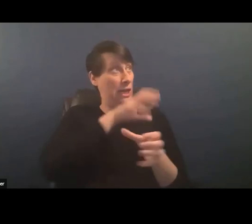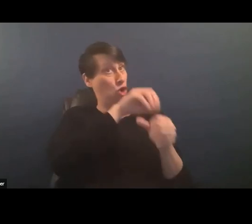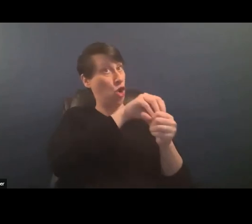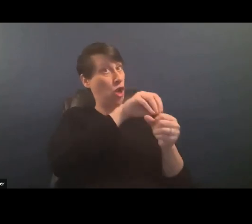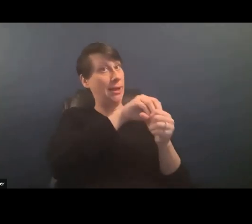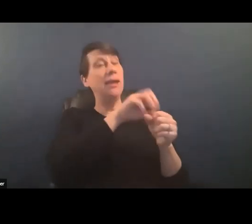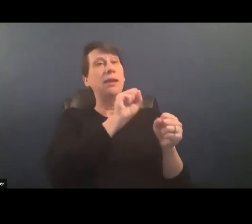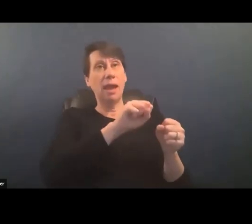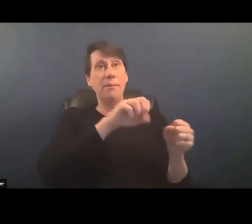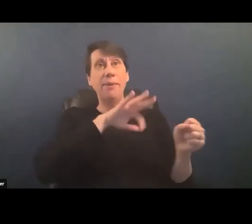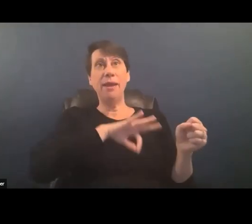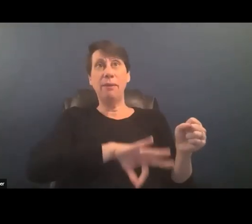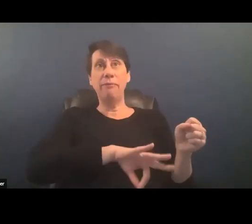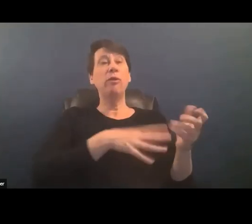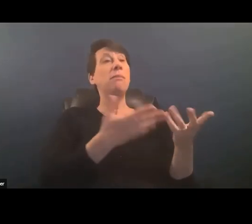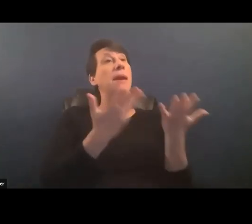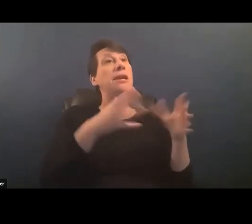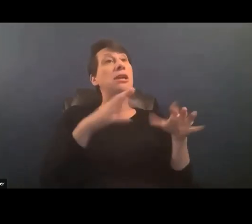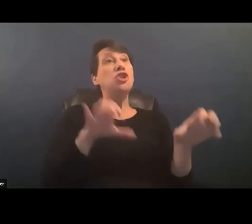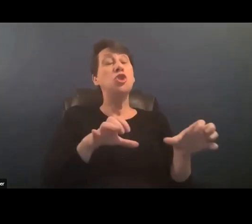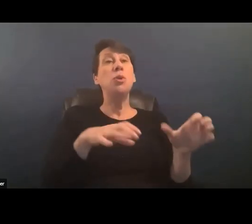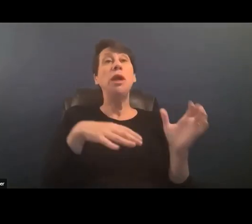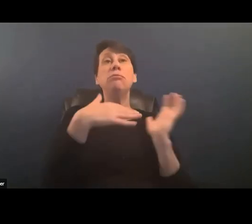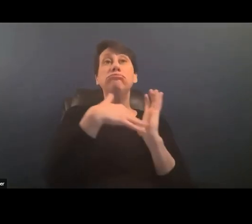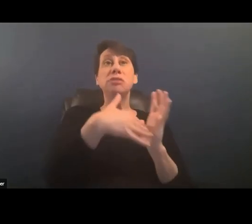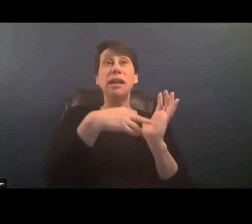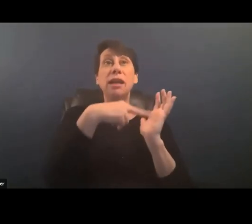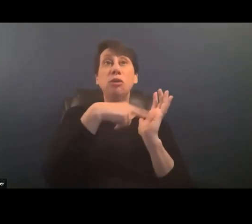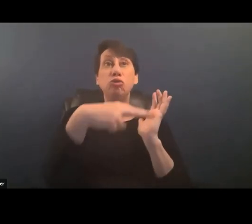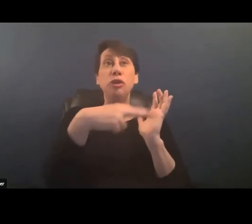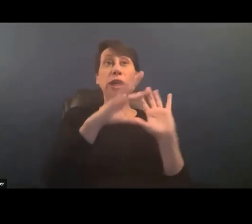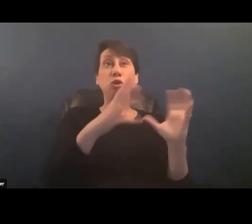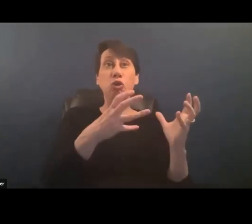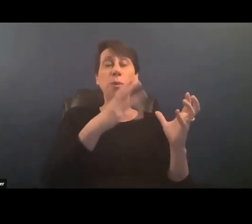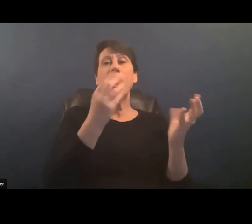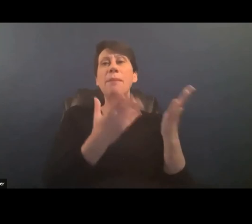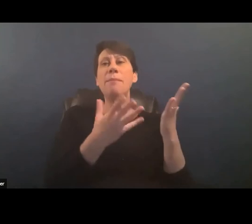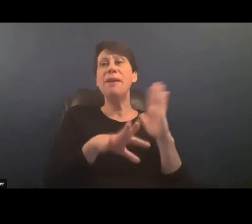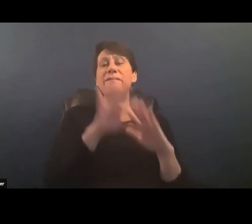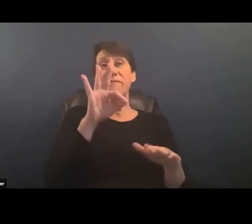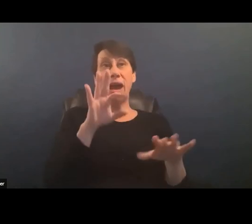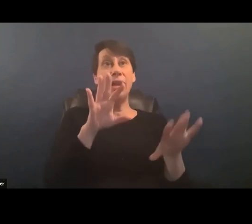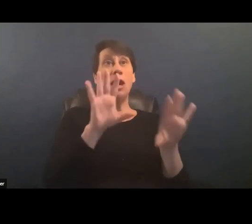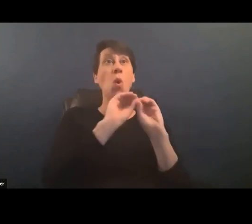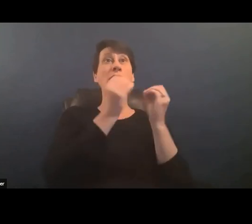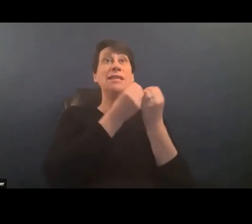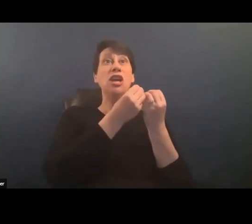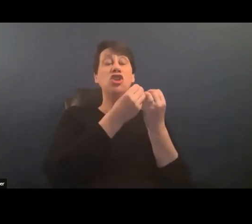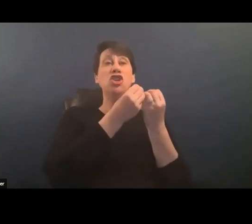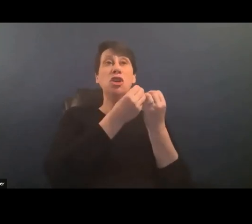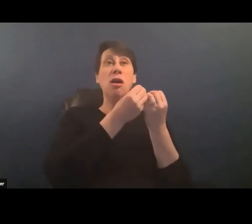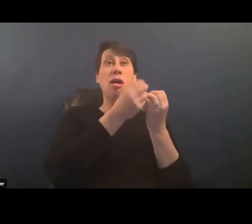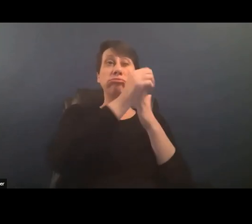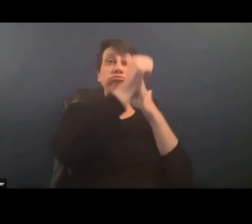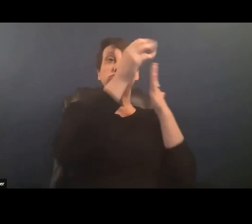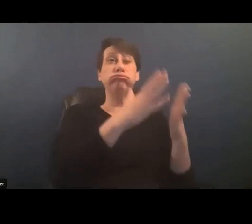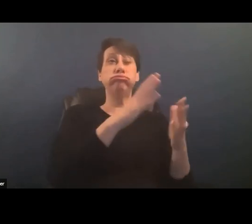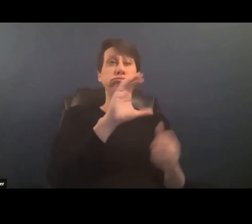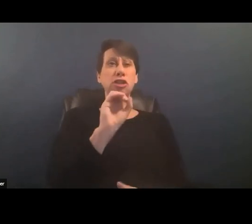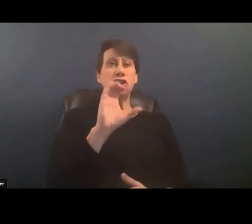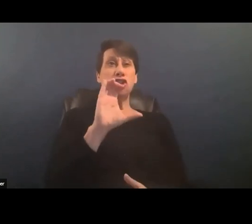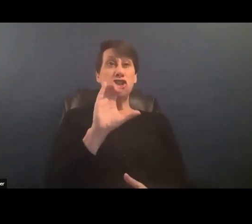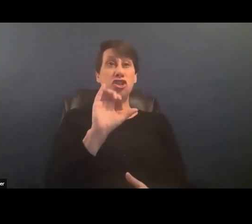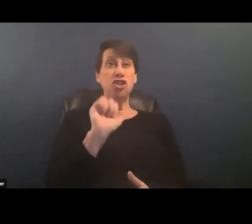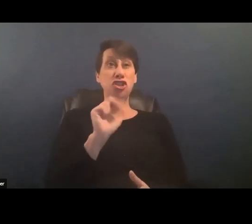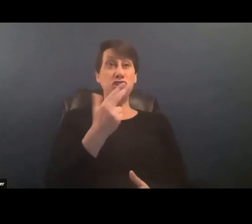doing a reading or study group um and finding maybe an organizational champion that can really get on board with